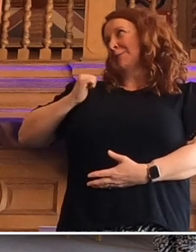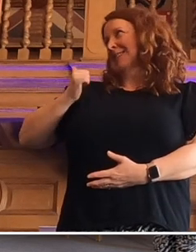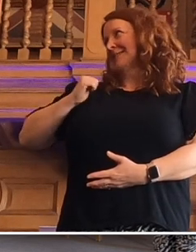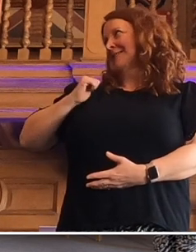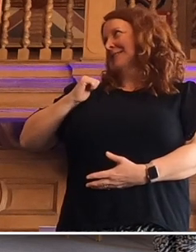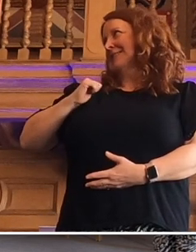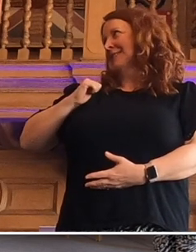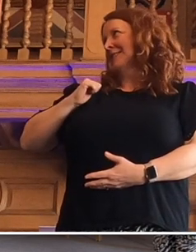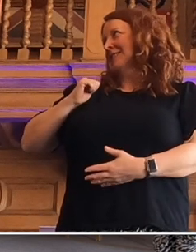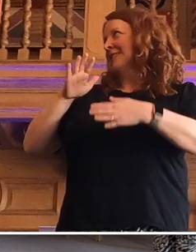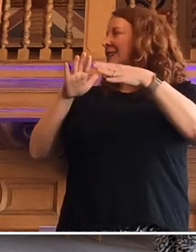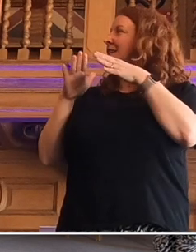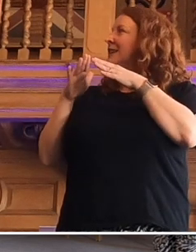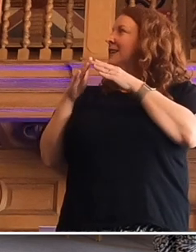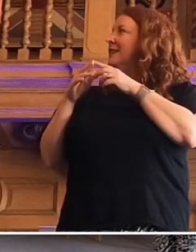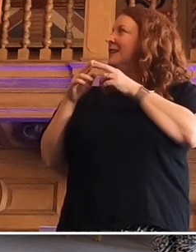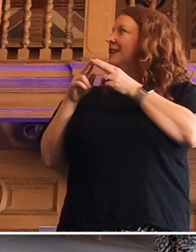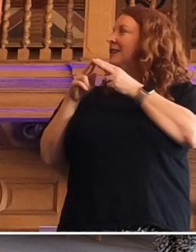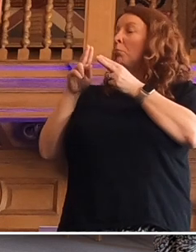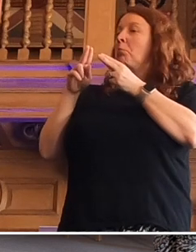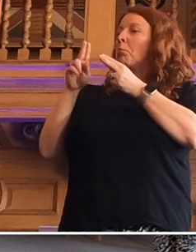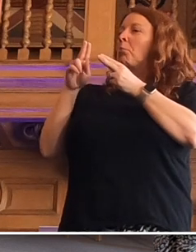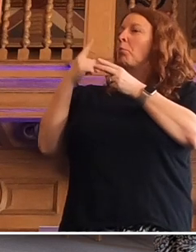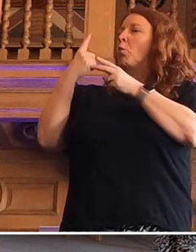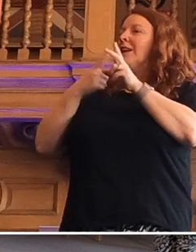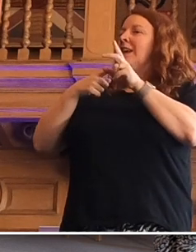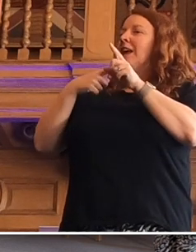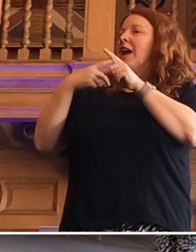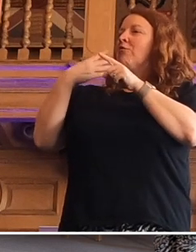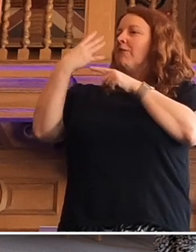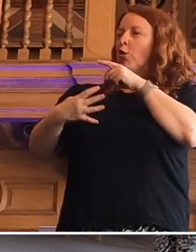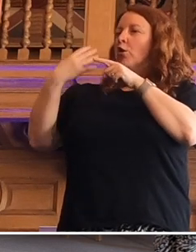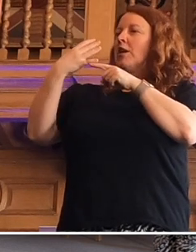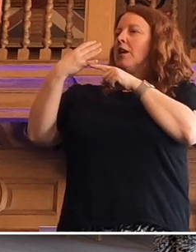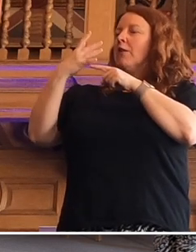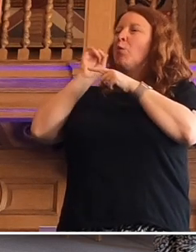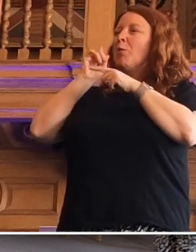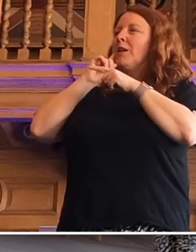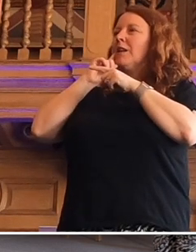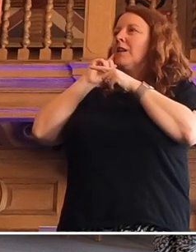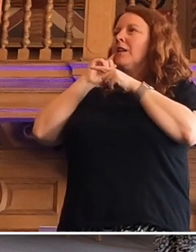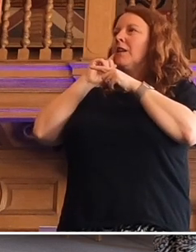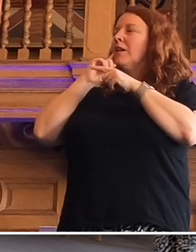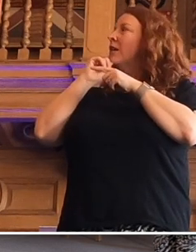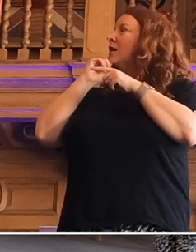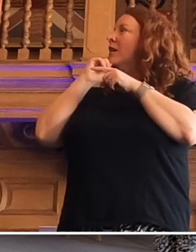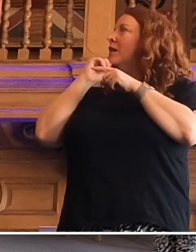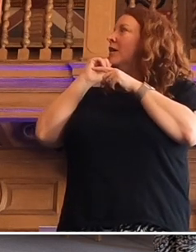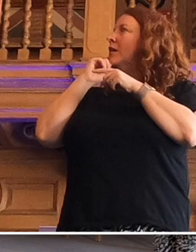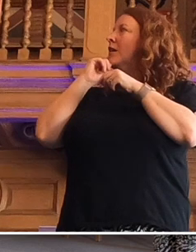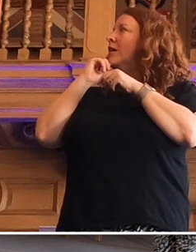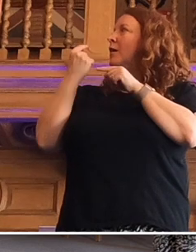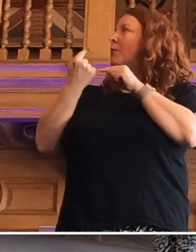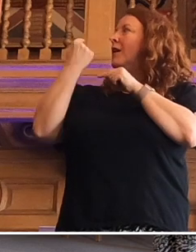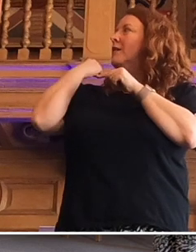been increasing about one year every four years for women and for men. We've taken it back to 1989.